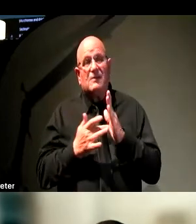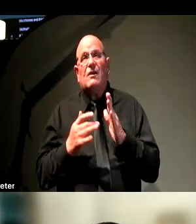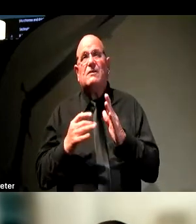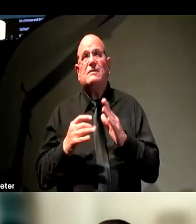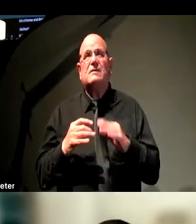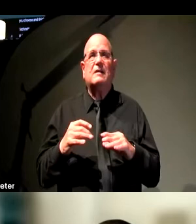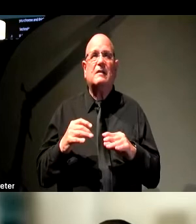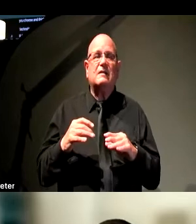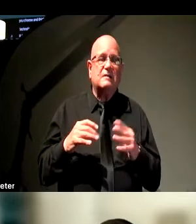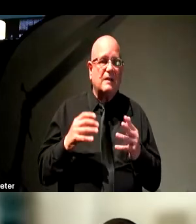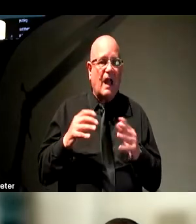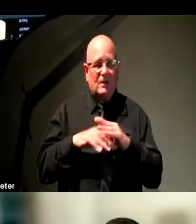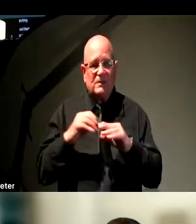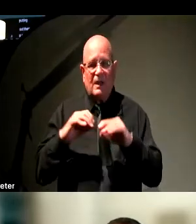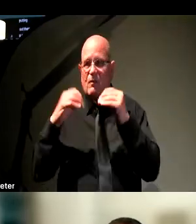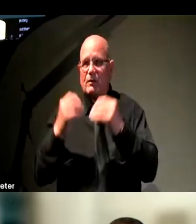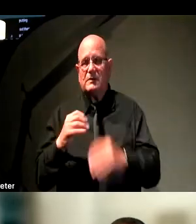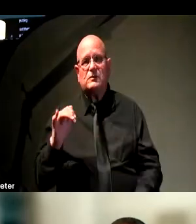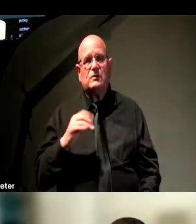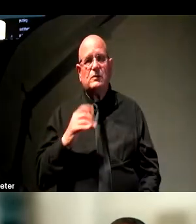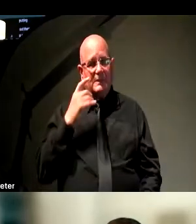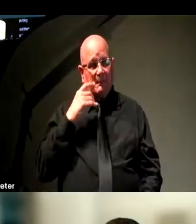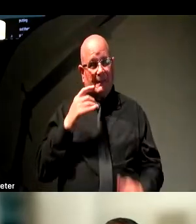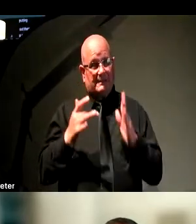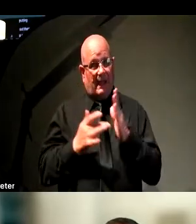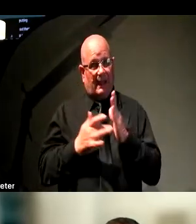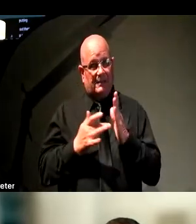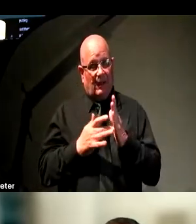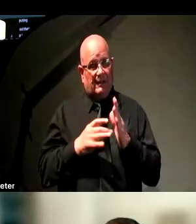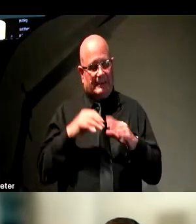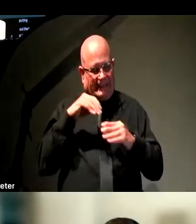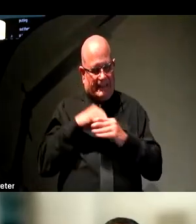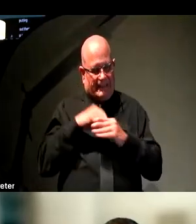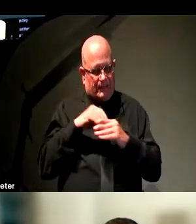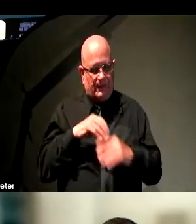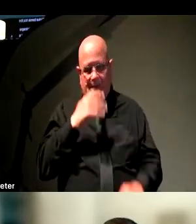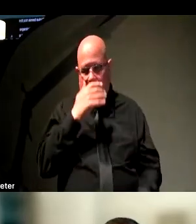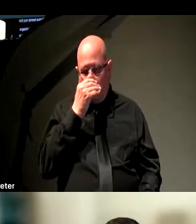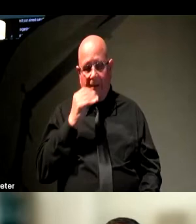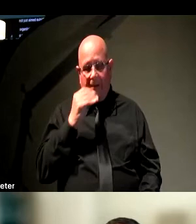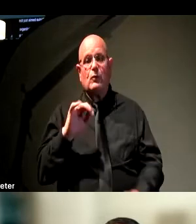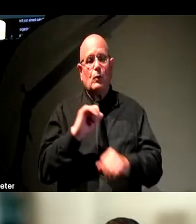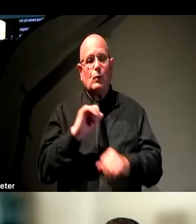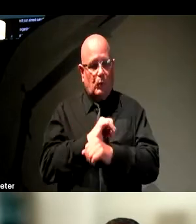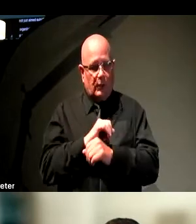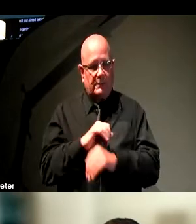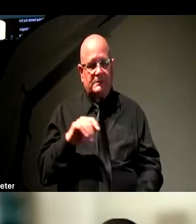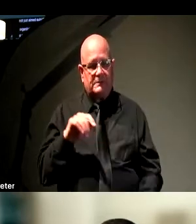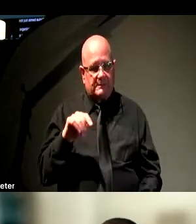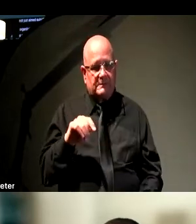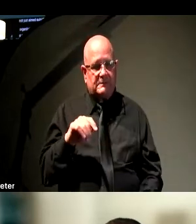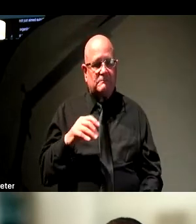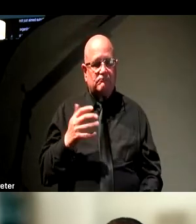outside of your organization, think about the technology that aims internally to those of you who work for the organization. That's a